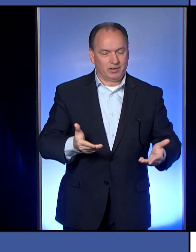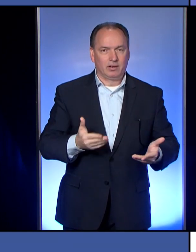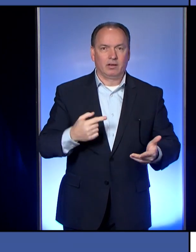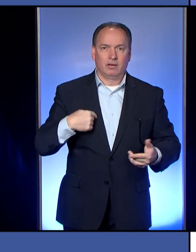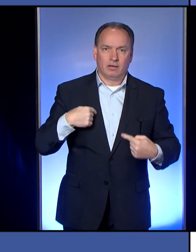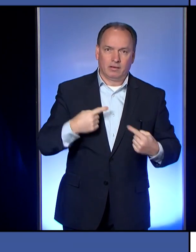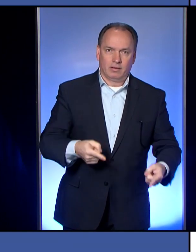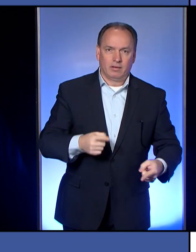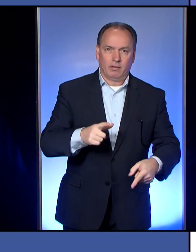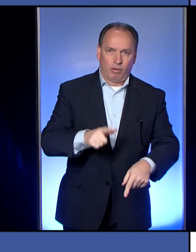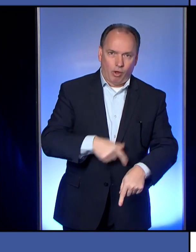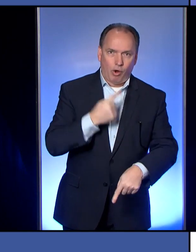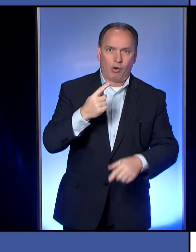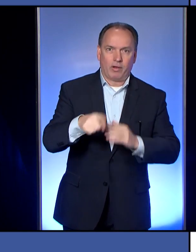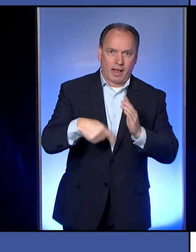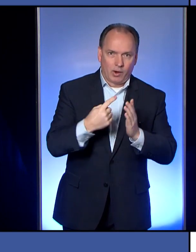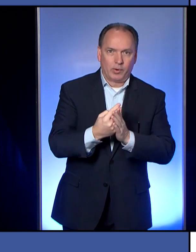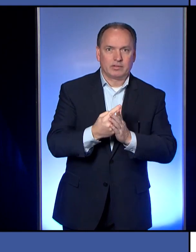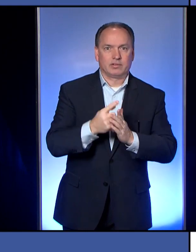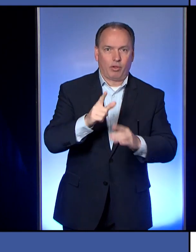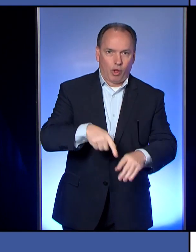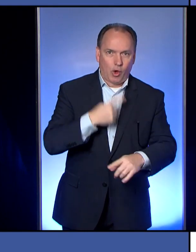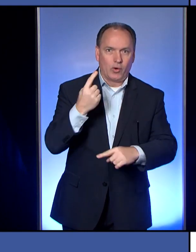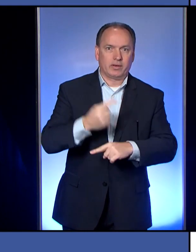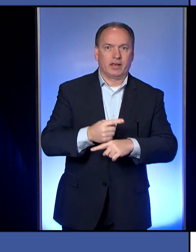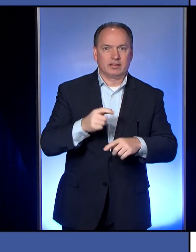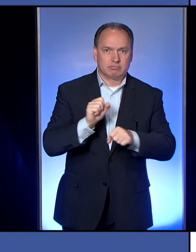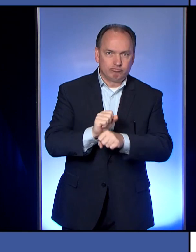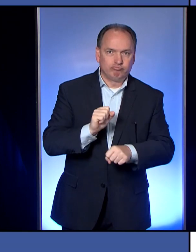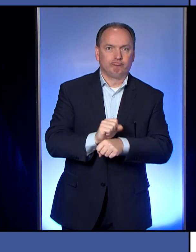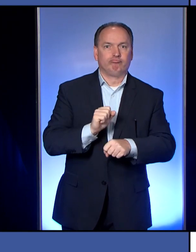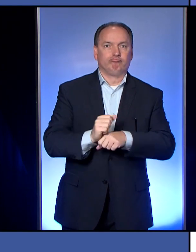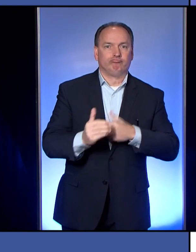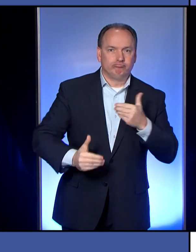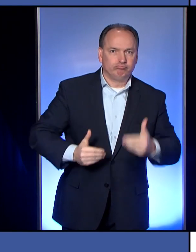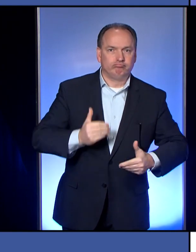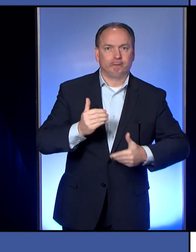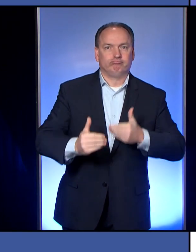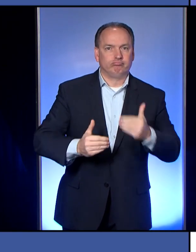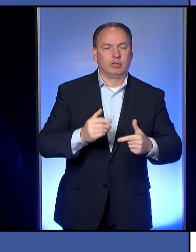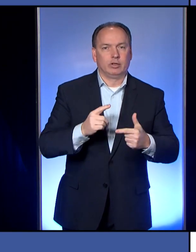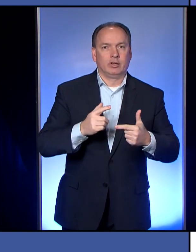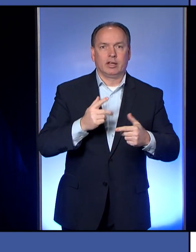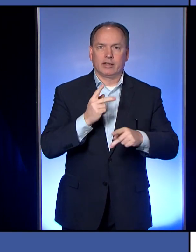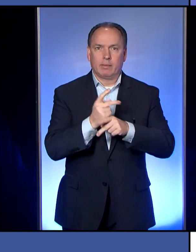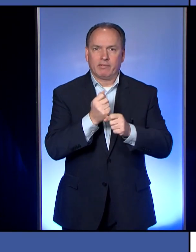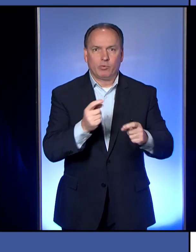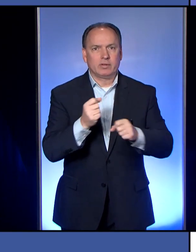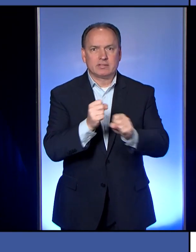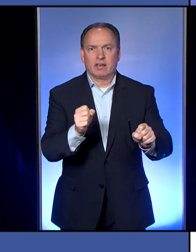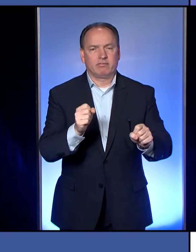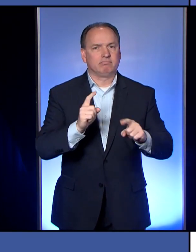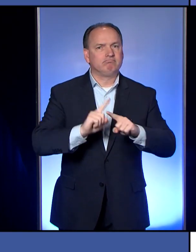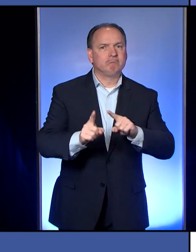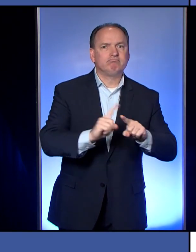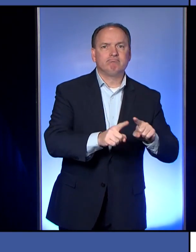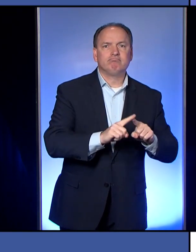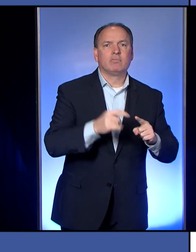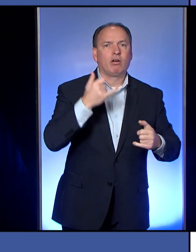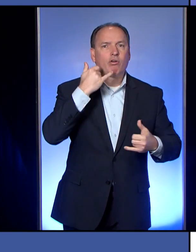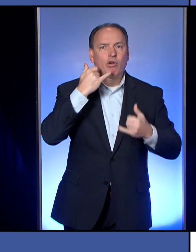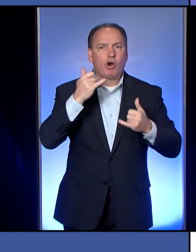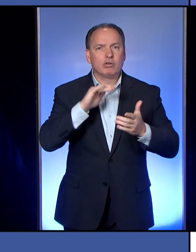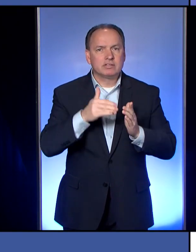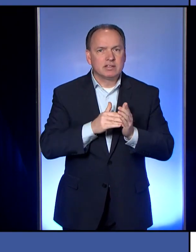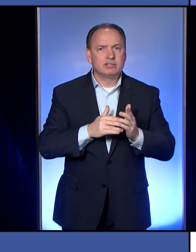hours, long days to keep all of us safe during this time. Every practitioner, whether it's our call takers, our